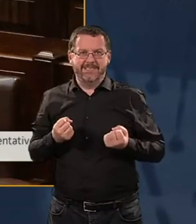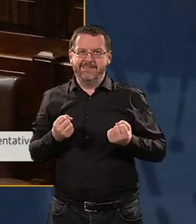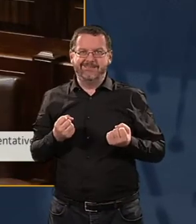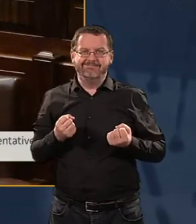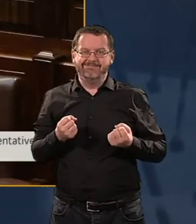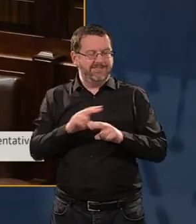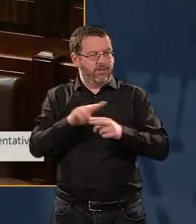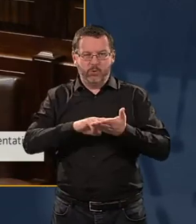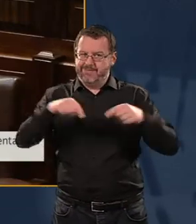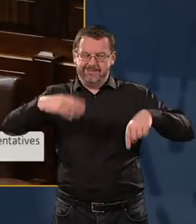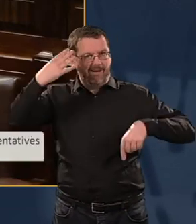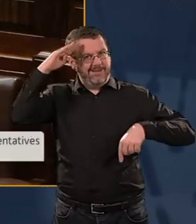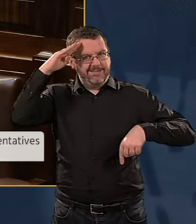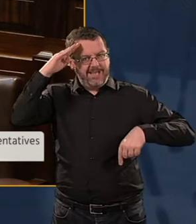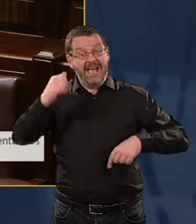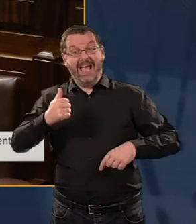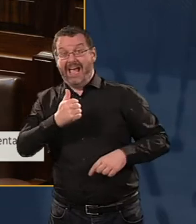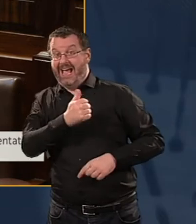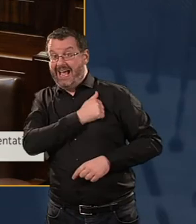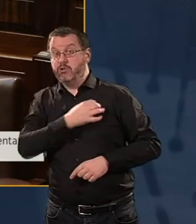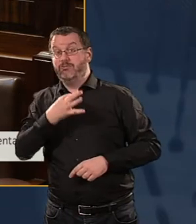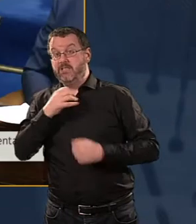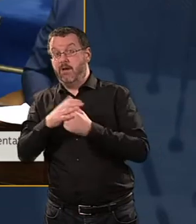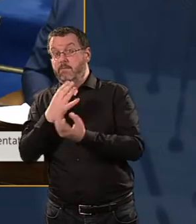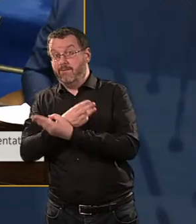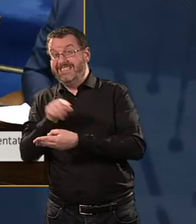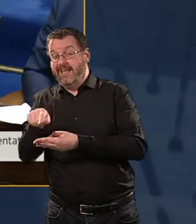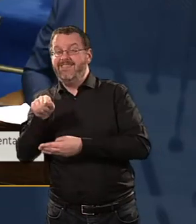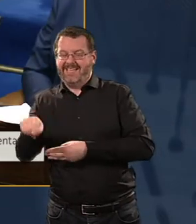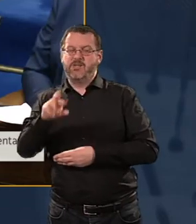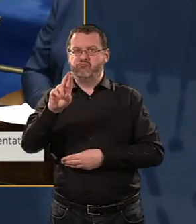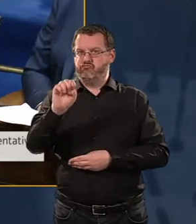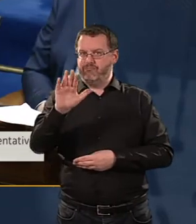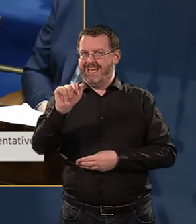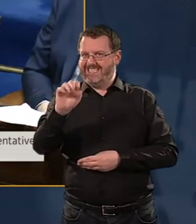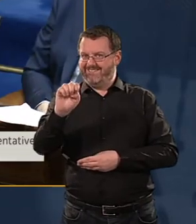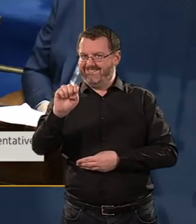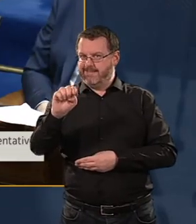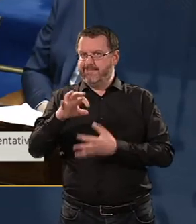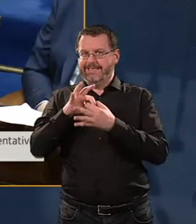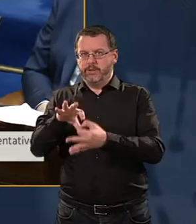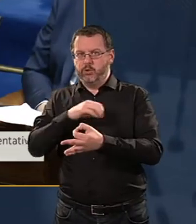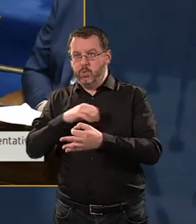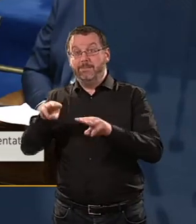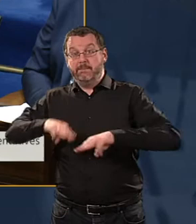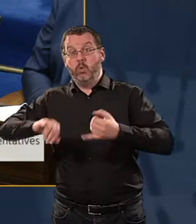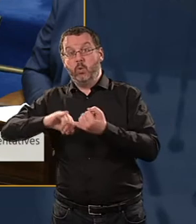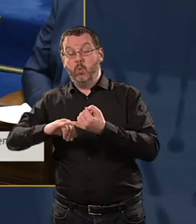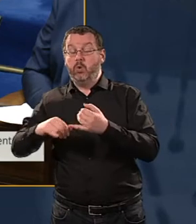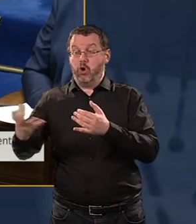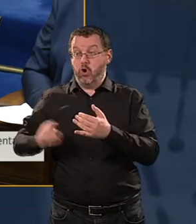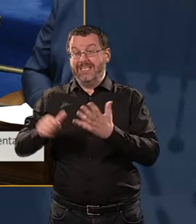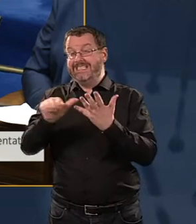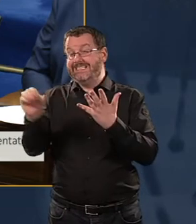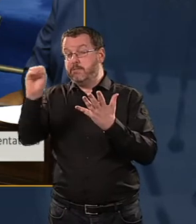this state. At risk of poverty is a relative measure related to the fact that there are people who earn 60% less than the median